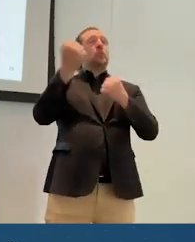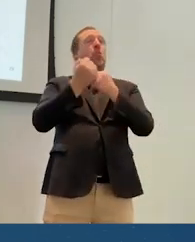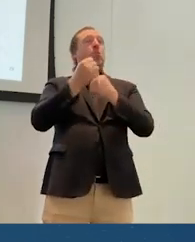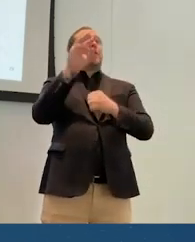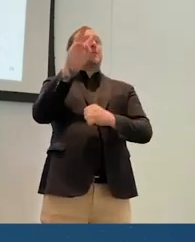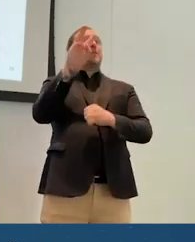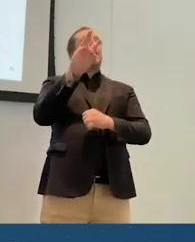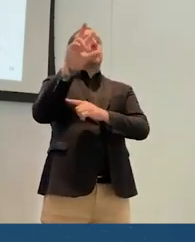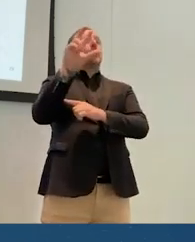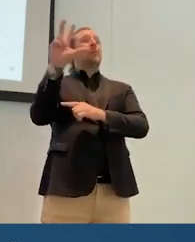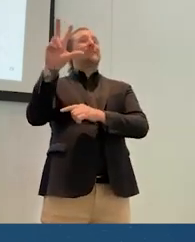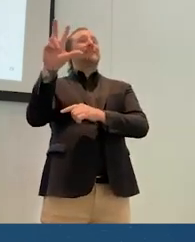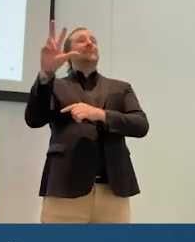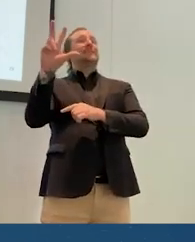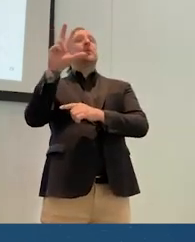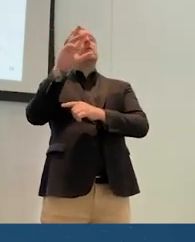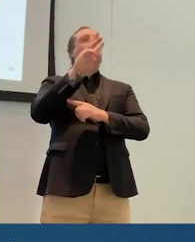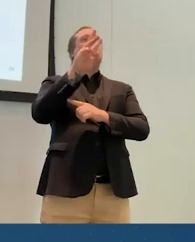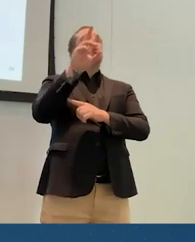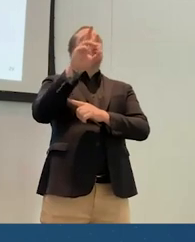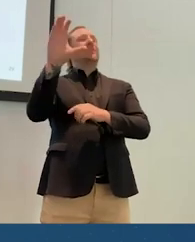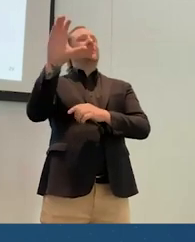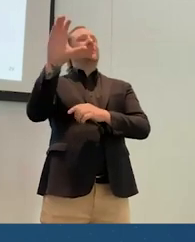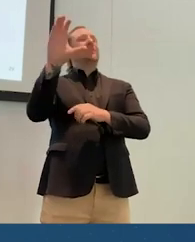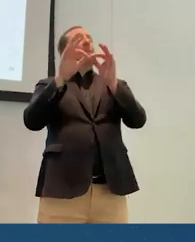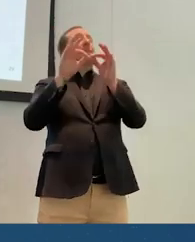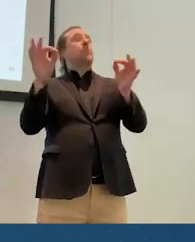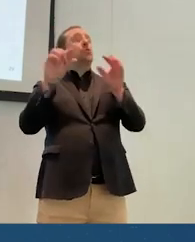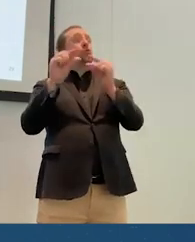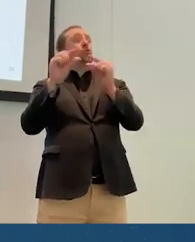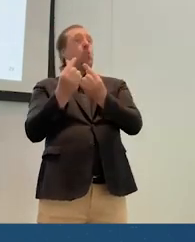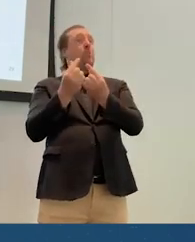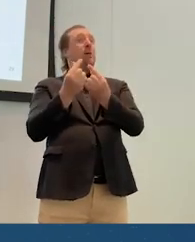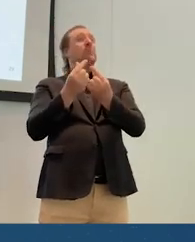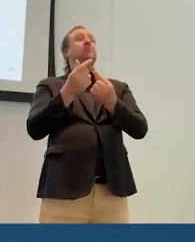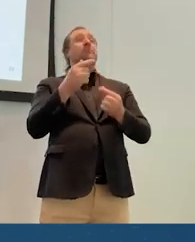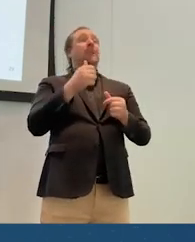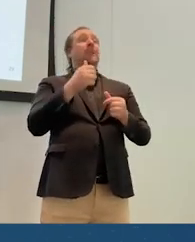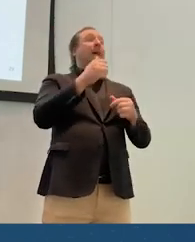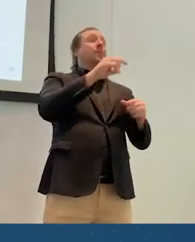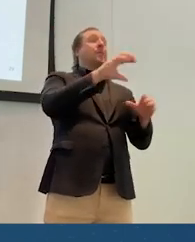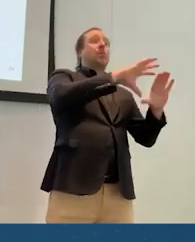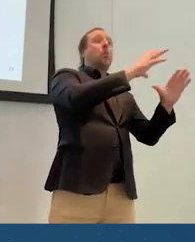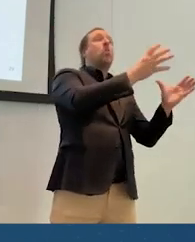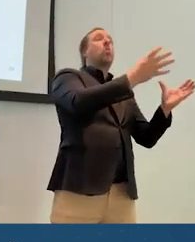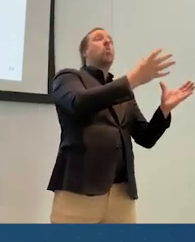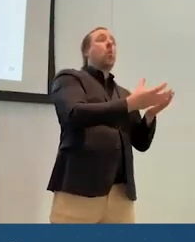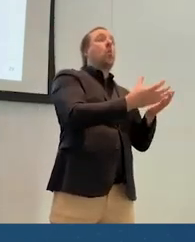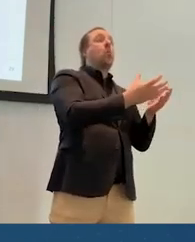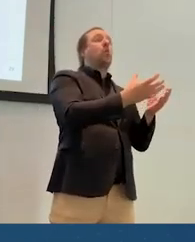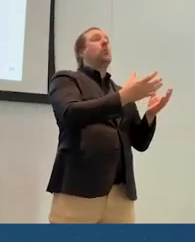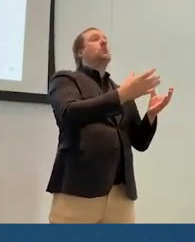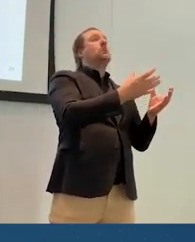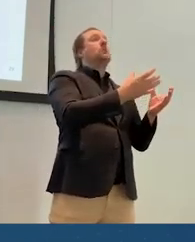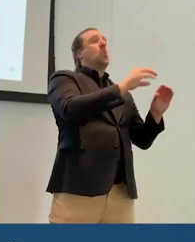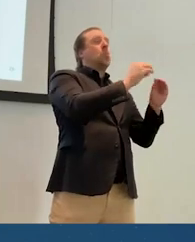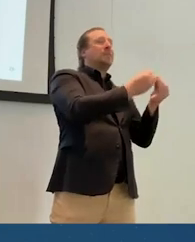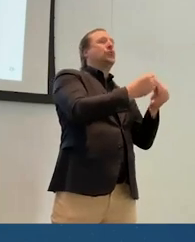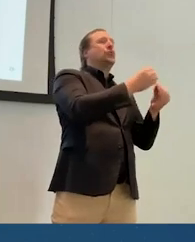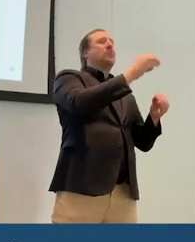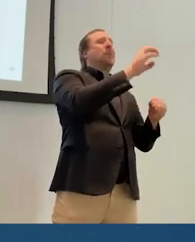Immersive Captions Group and Web XR Group and the IEEE Global Initiative on Ethics of Extended Reality.